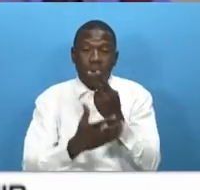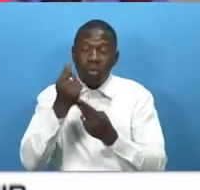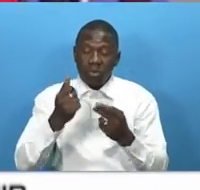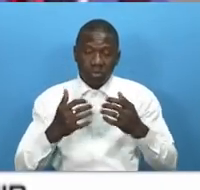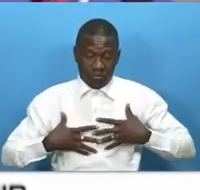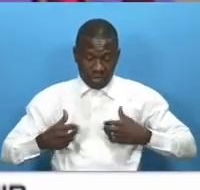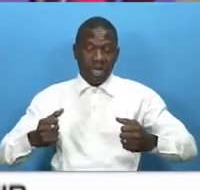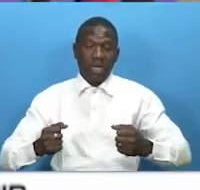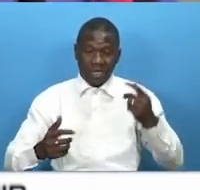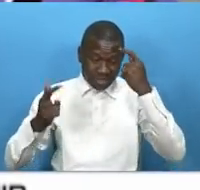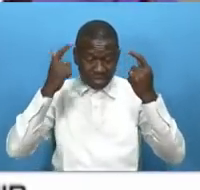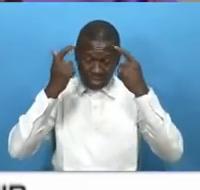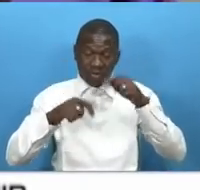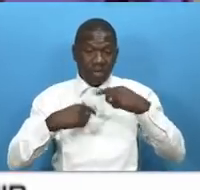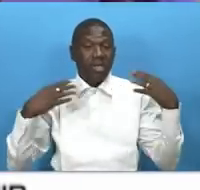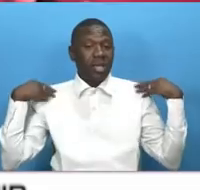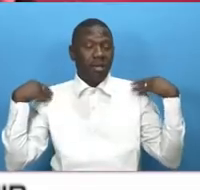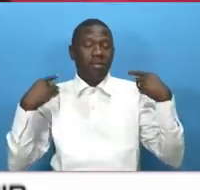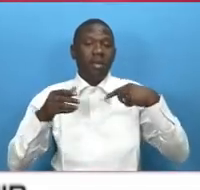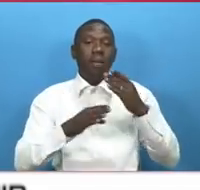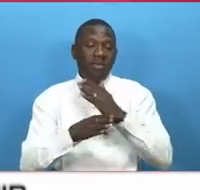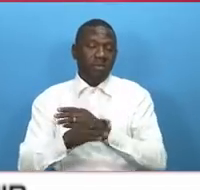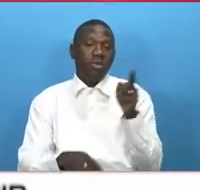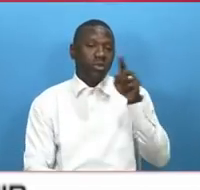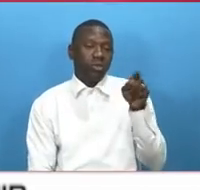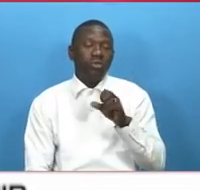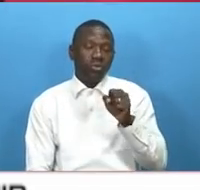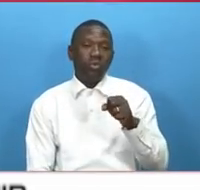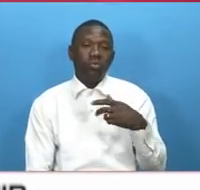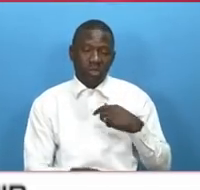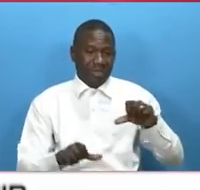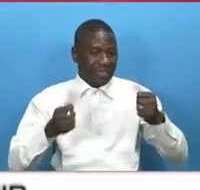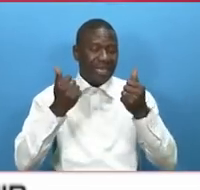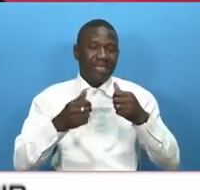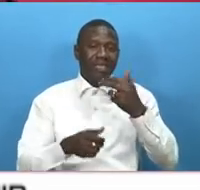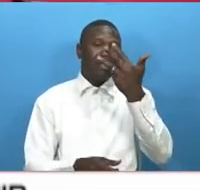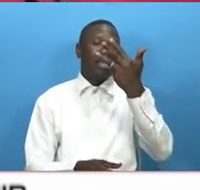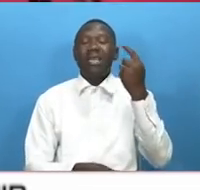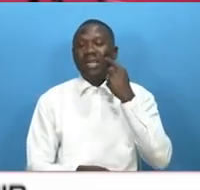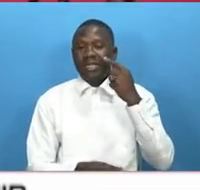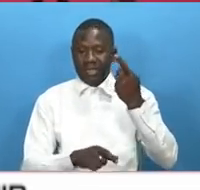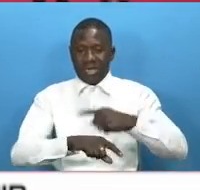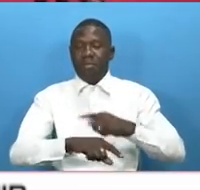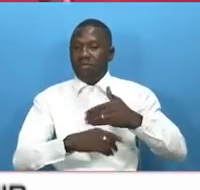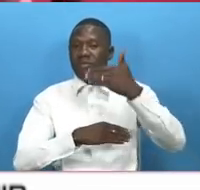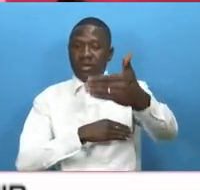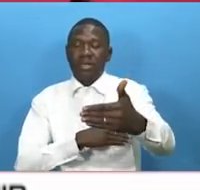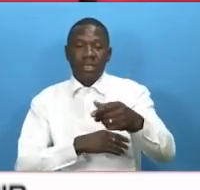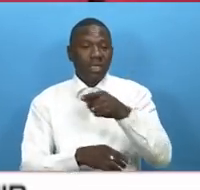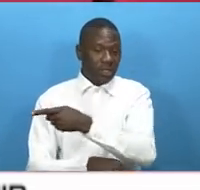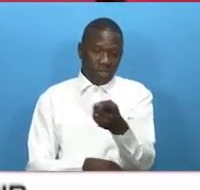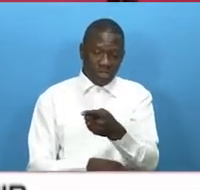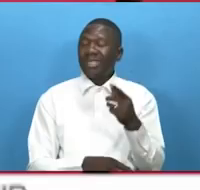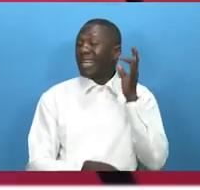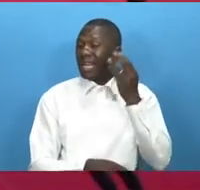tactics of the game ahead of the zone 2 tournament which kicks off in nine days time these girls will form the team that will represent